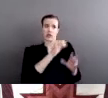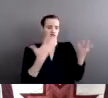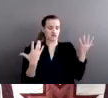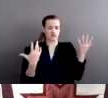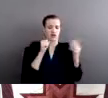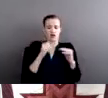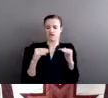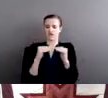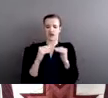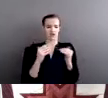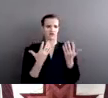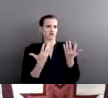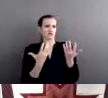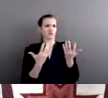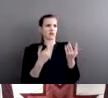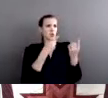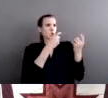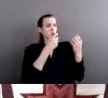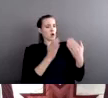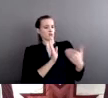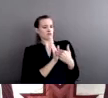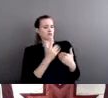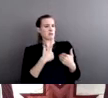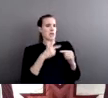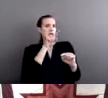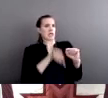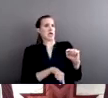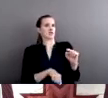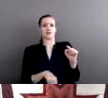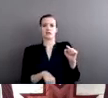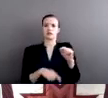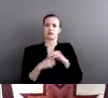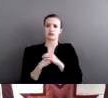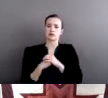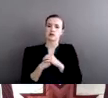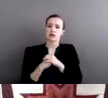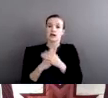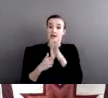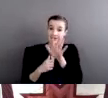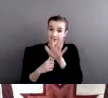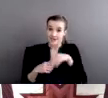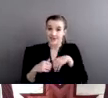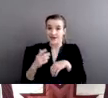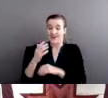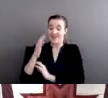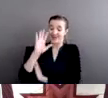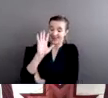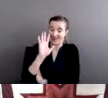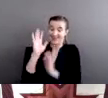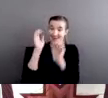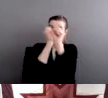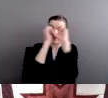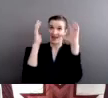for me to be held accountable by the tribal court. Now imagine making again this argument